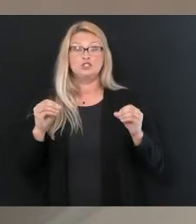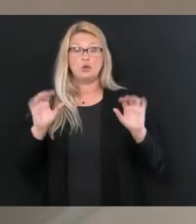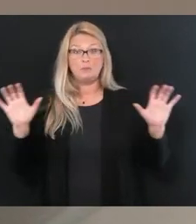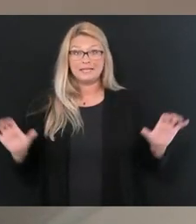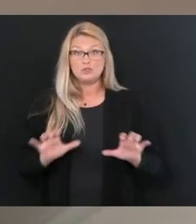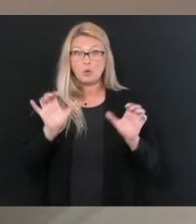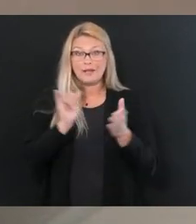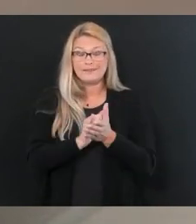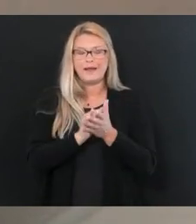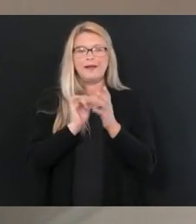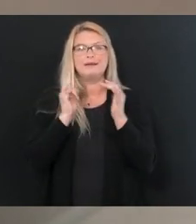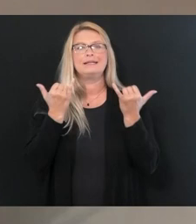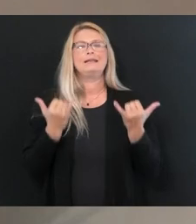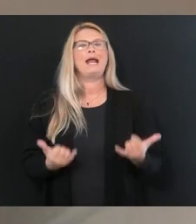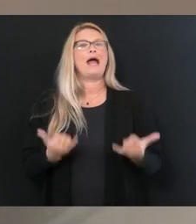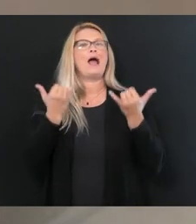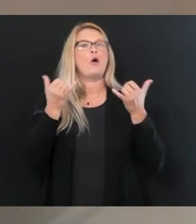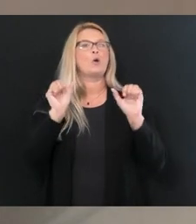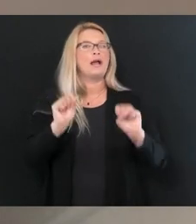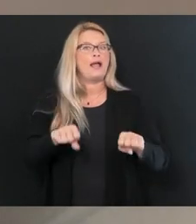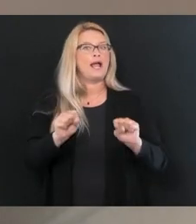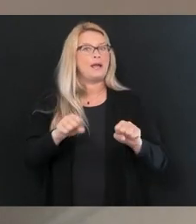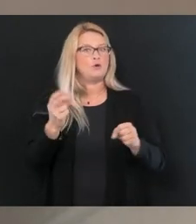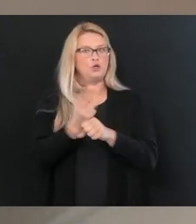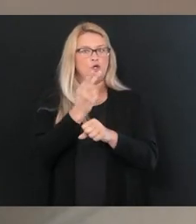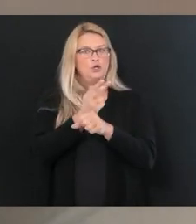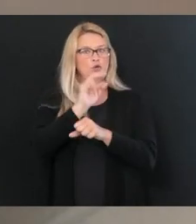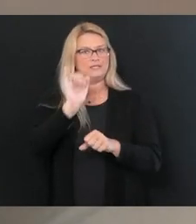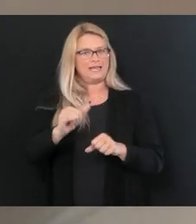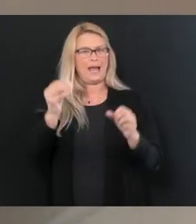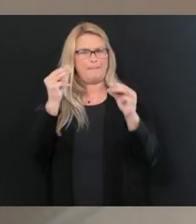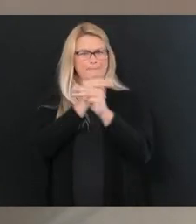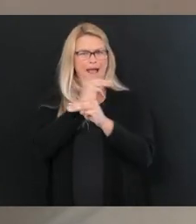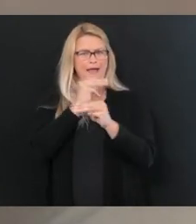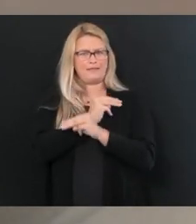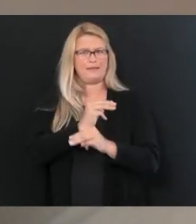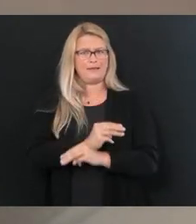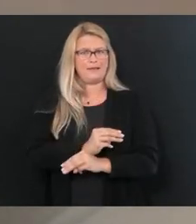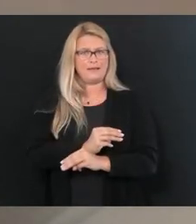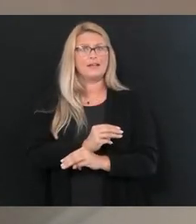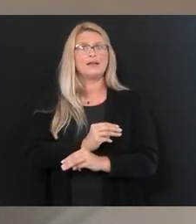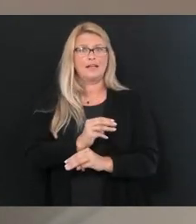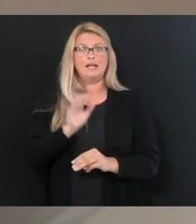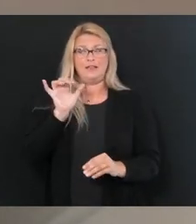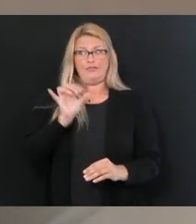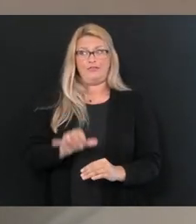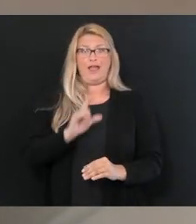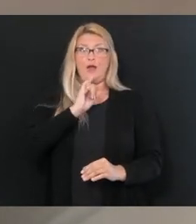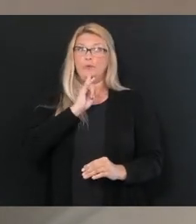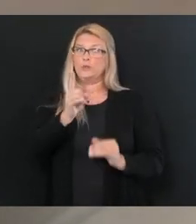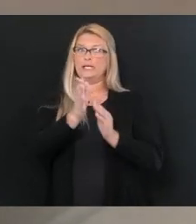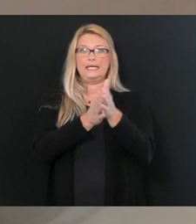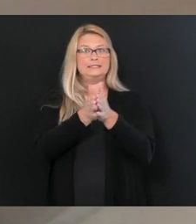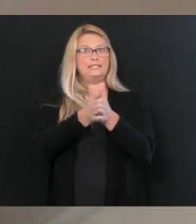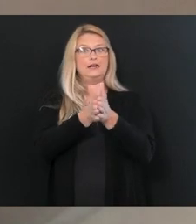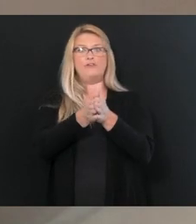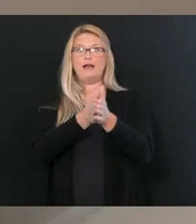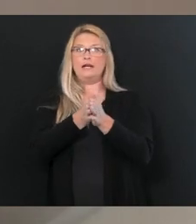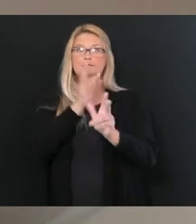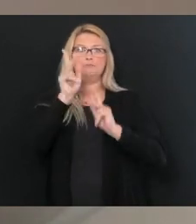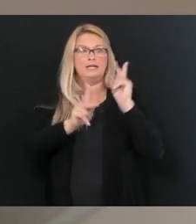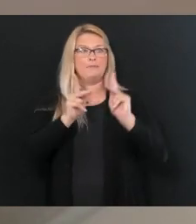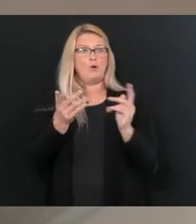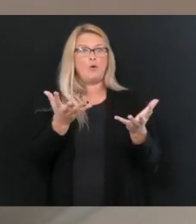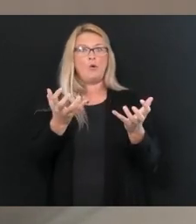that, we are able to use that metric as well. And that metric really does incentivize testing because